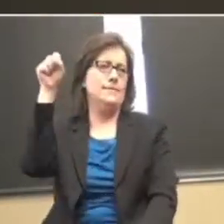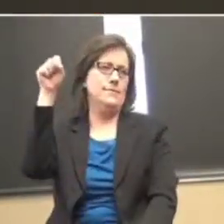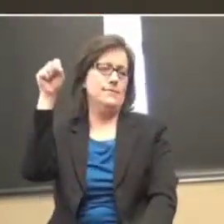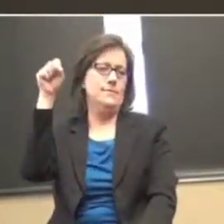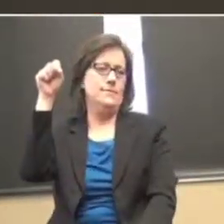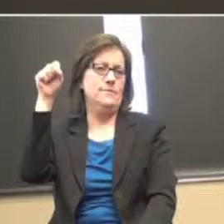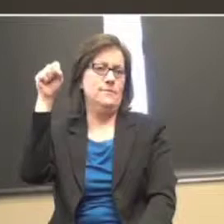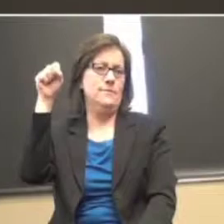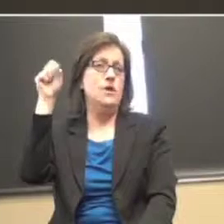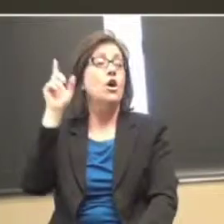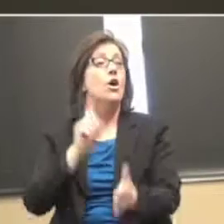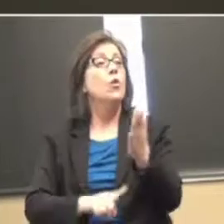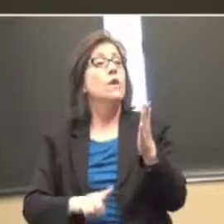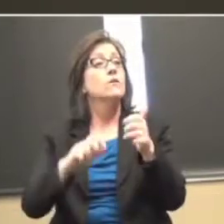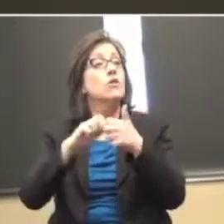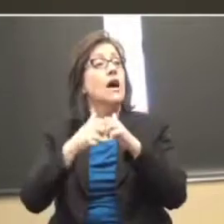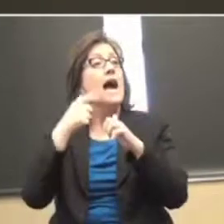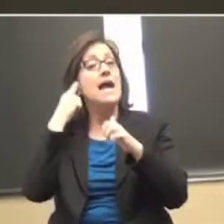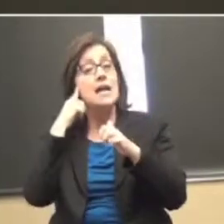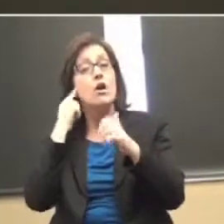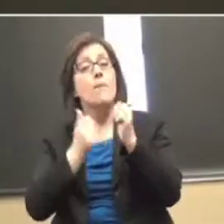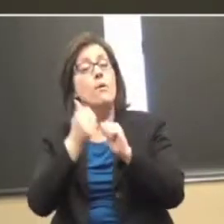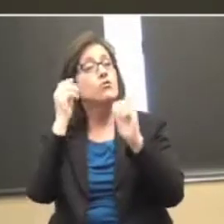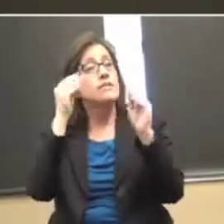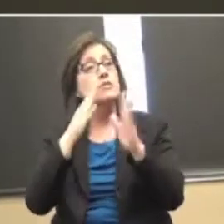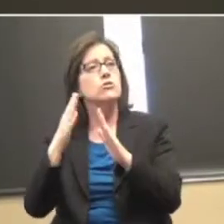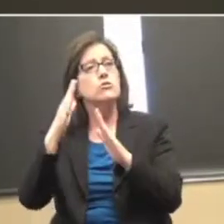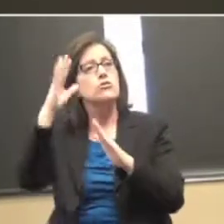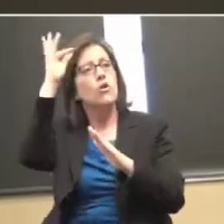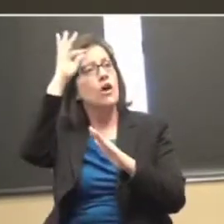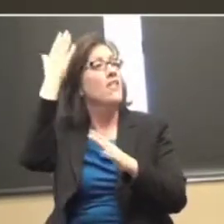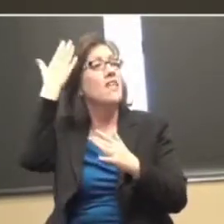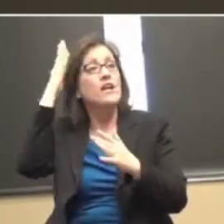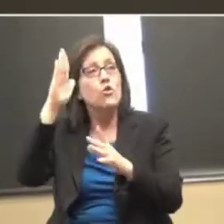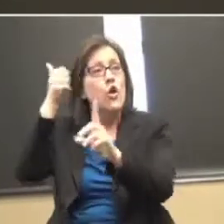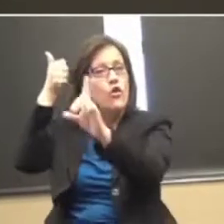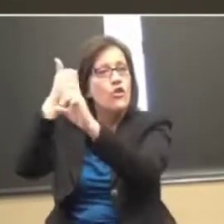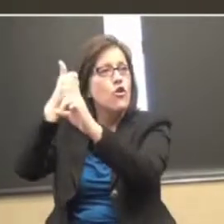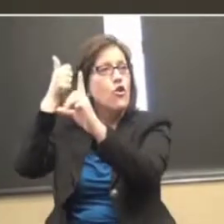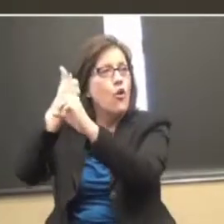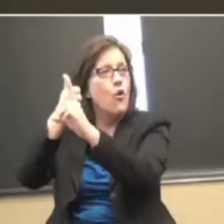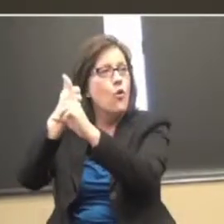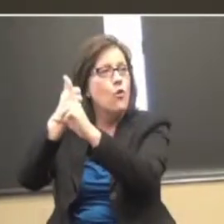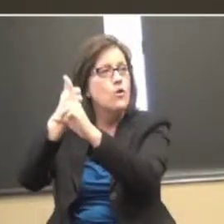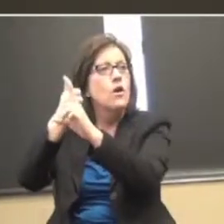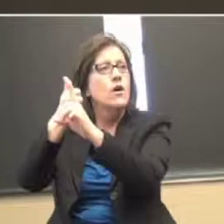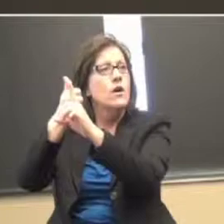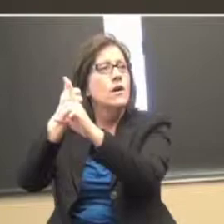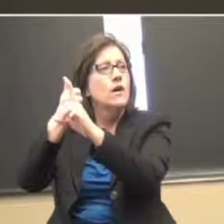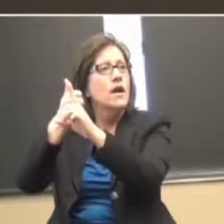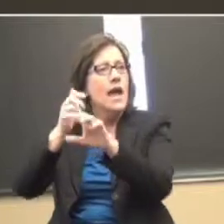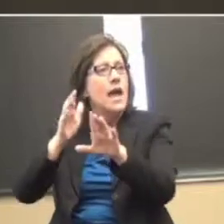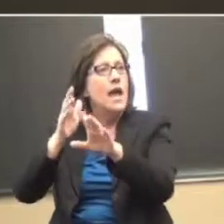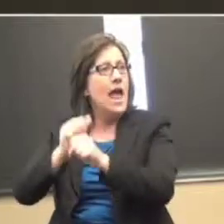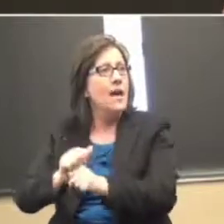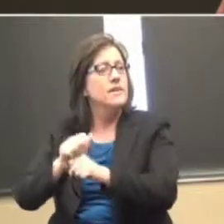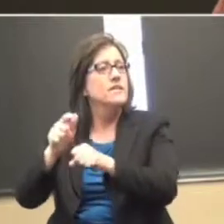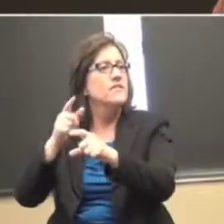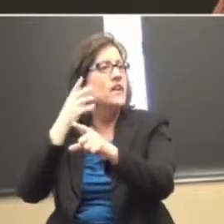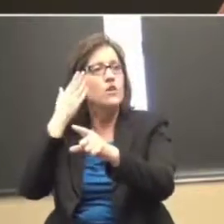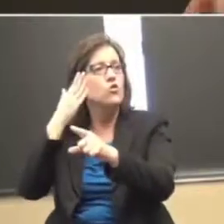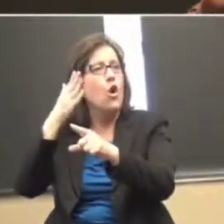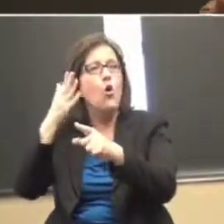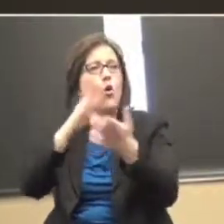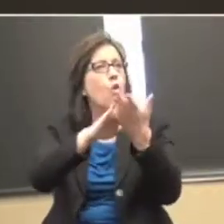dilemma that I hit is that most teachers are completely unaware of their level of praise to reprimand. And I'll go in and I'll say, you think you praise more, reprimand